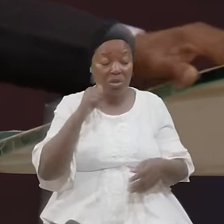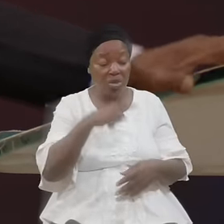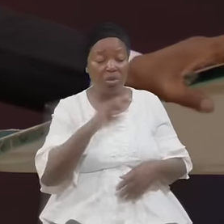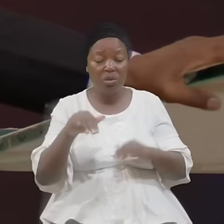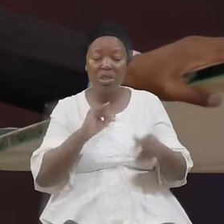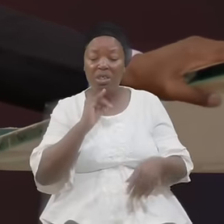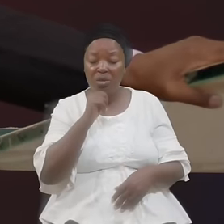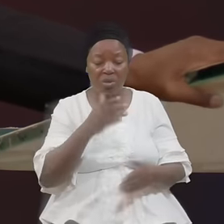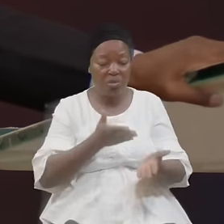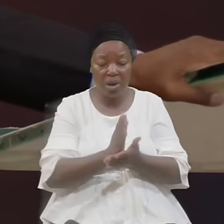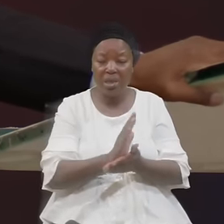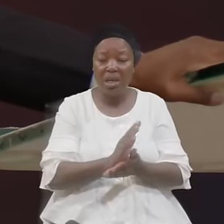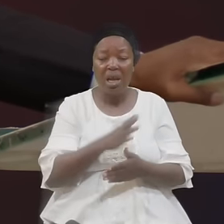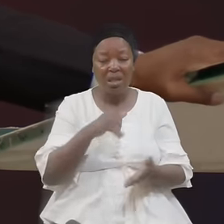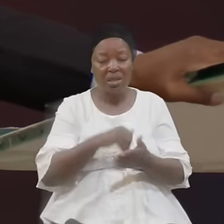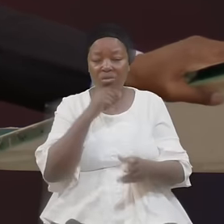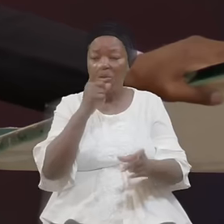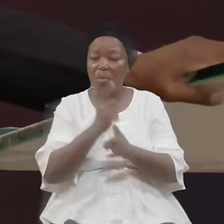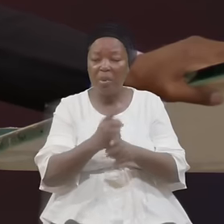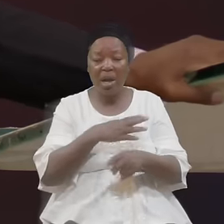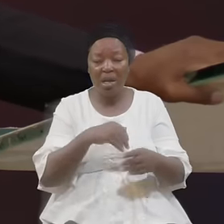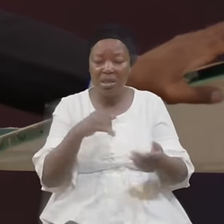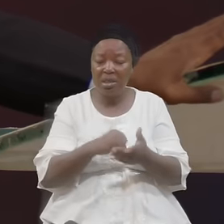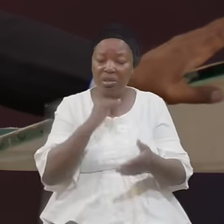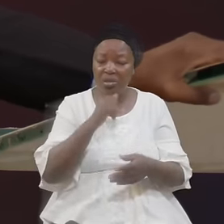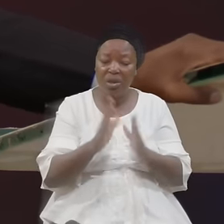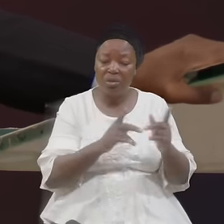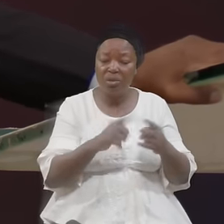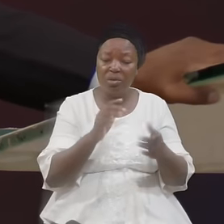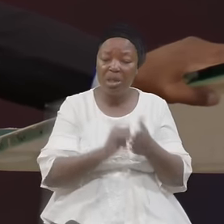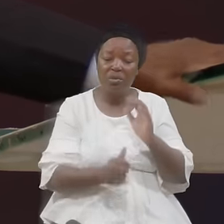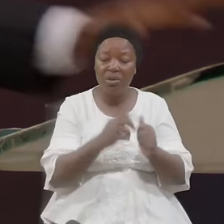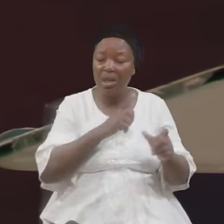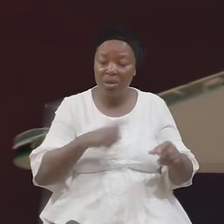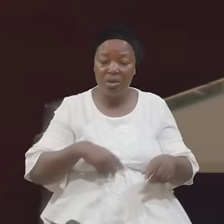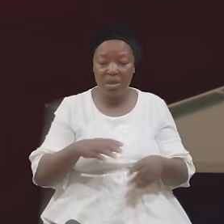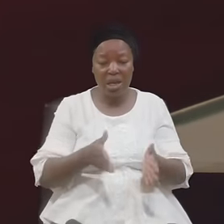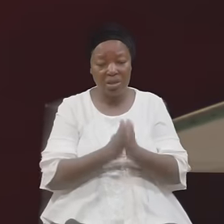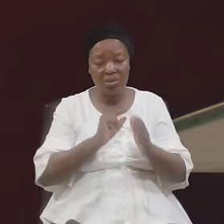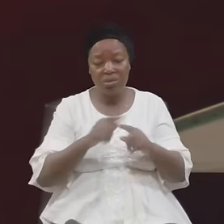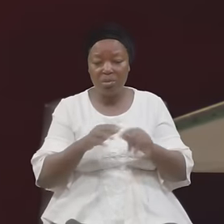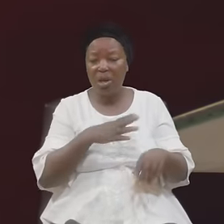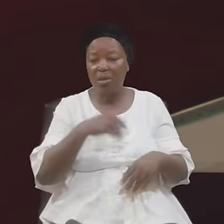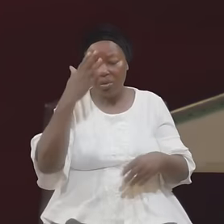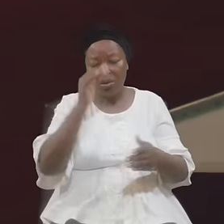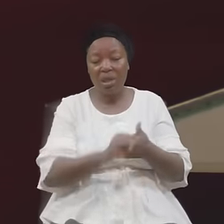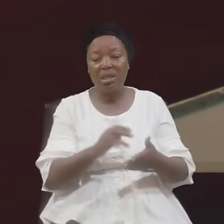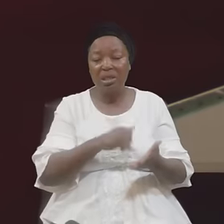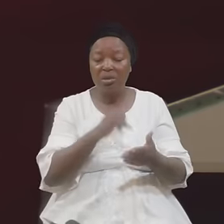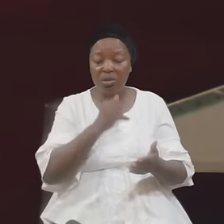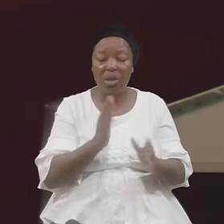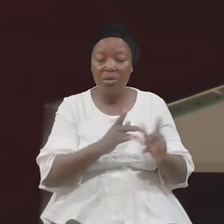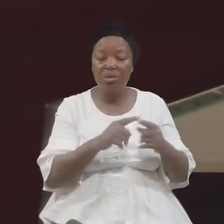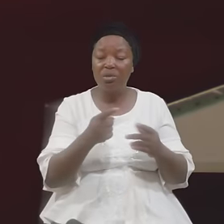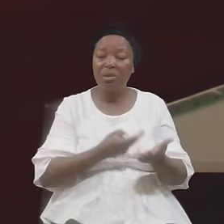It's Not According To That Holiness Without Which No Man Shall Say The Lord But But But We Accept